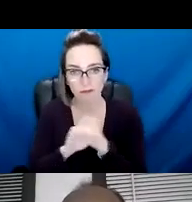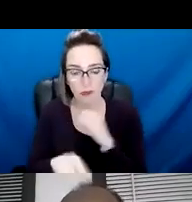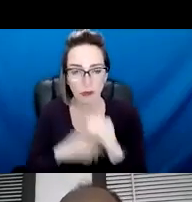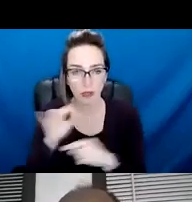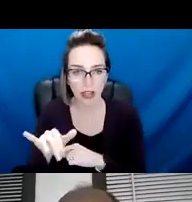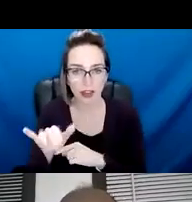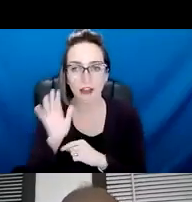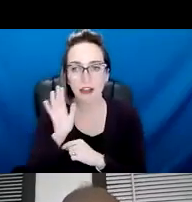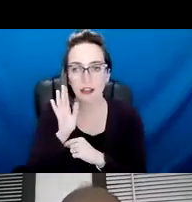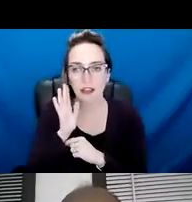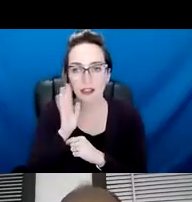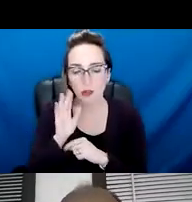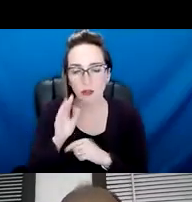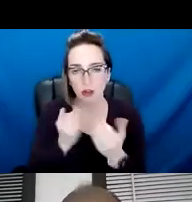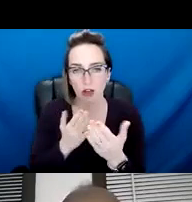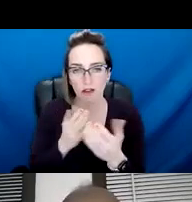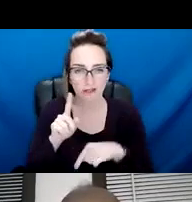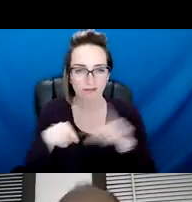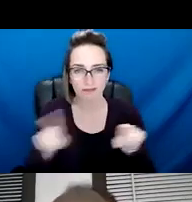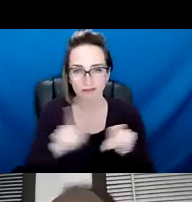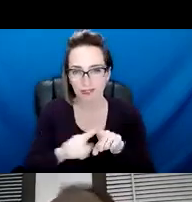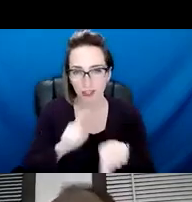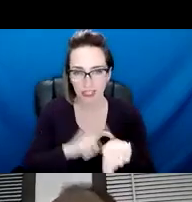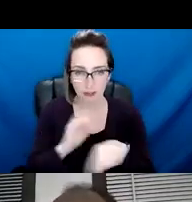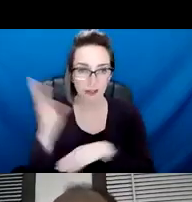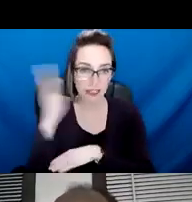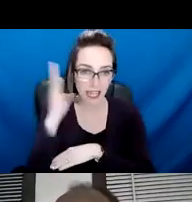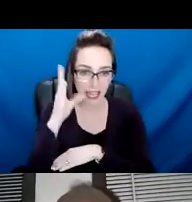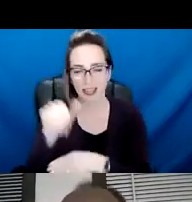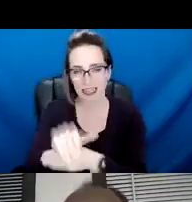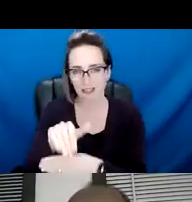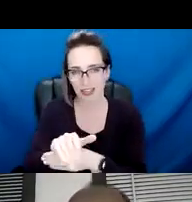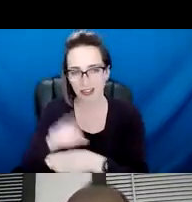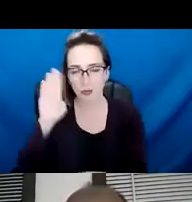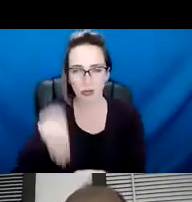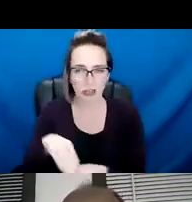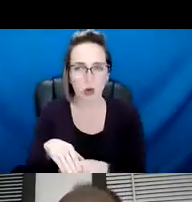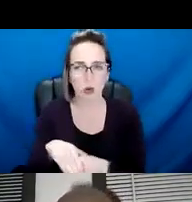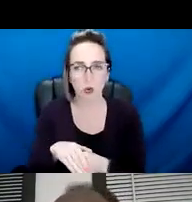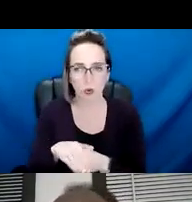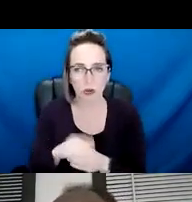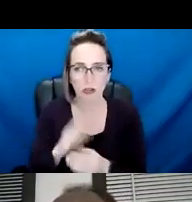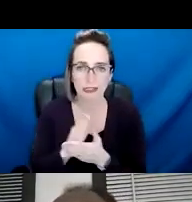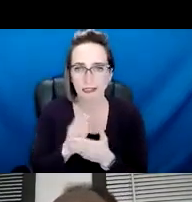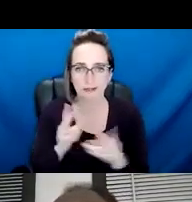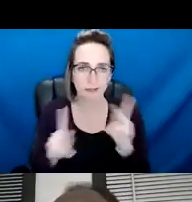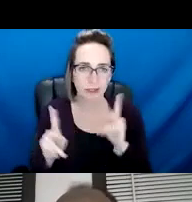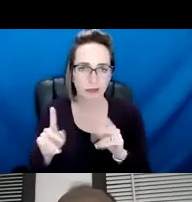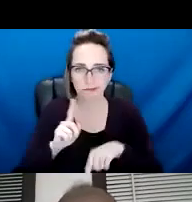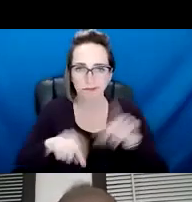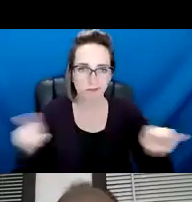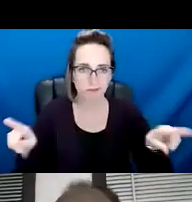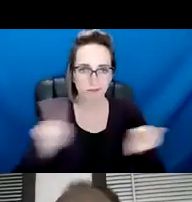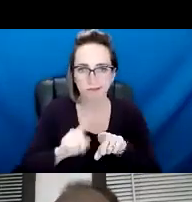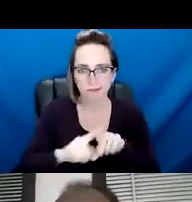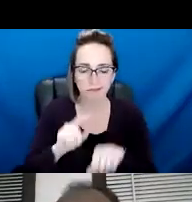offered varying times during the day. Um, and in the evening, we acknowledge that, um, everyone has different schedules, um,